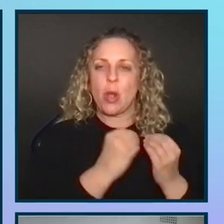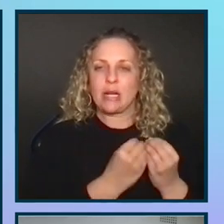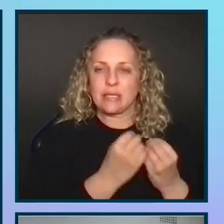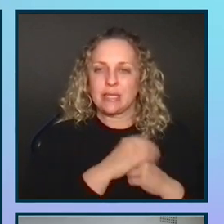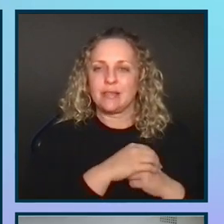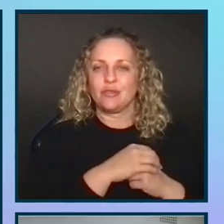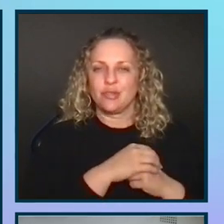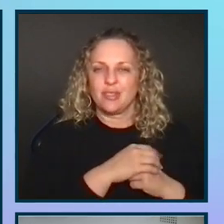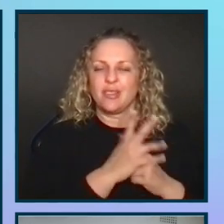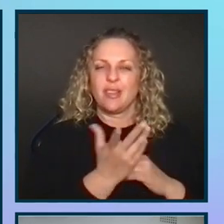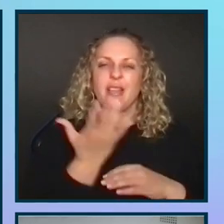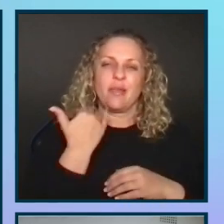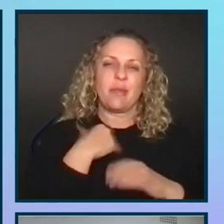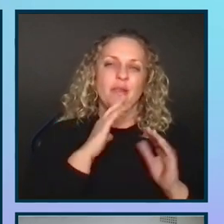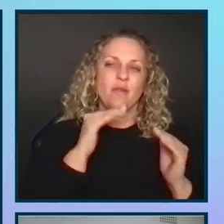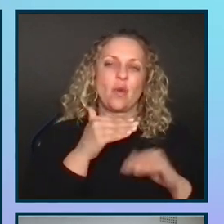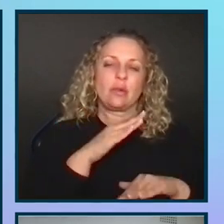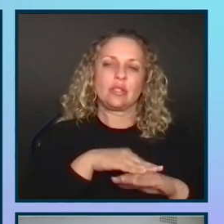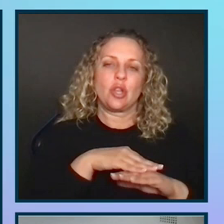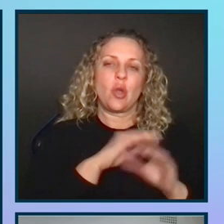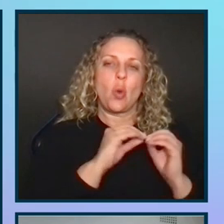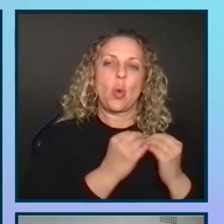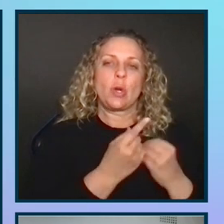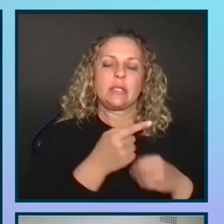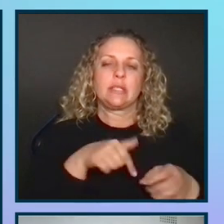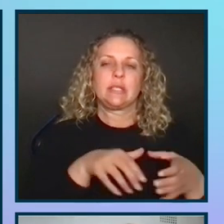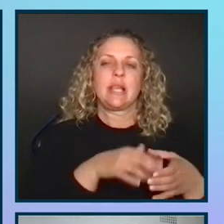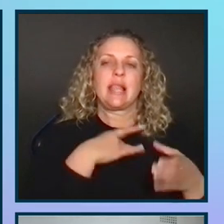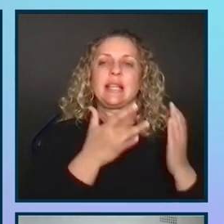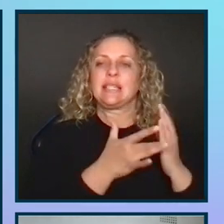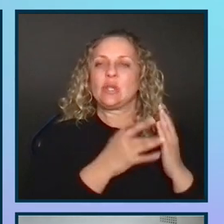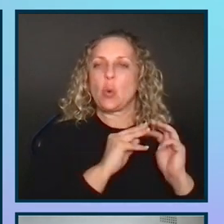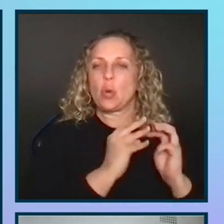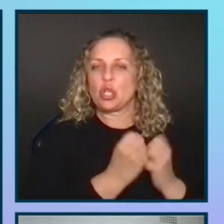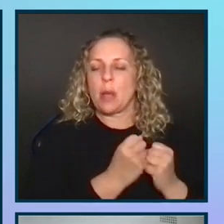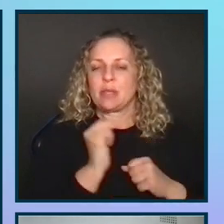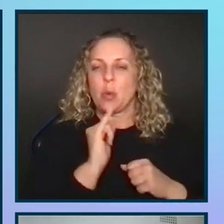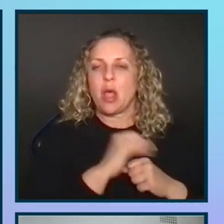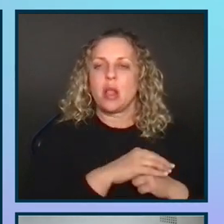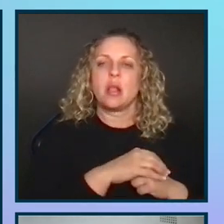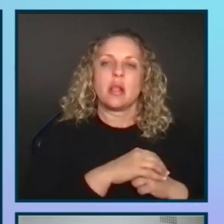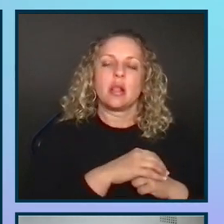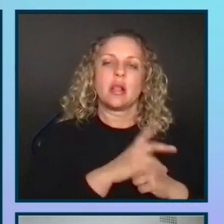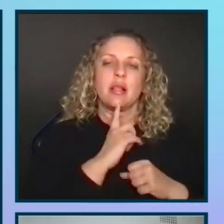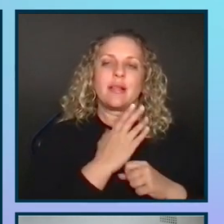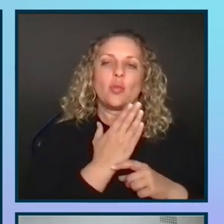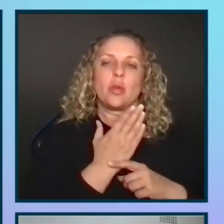And in the past, I've focused on organizations that may do like digital workshops as well, and which is one good